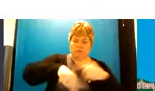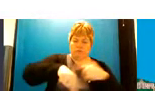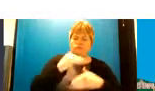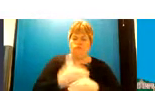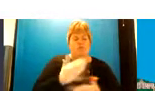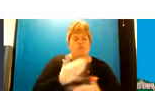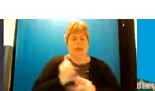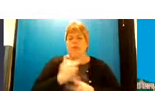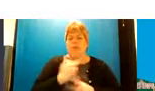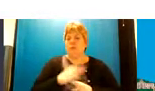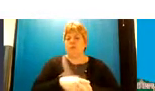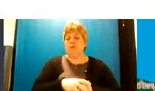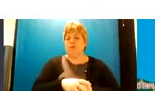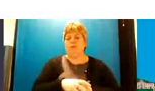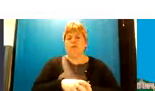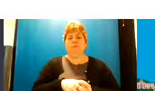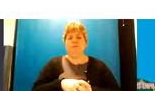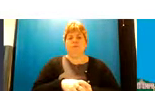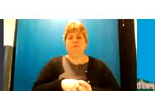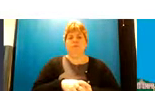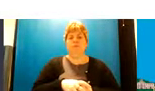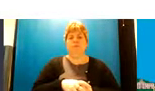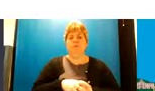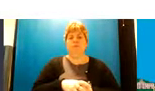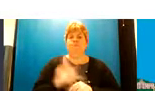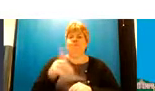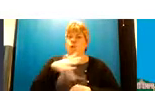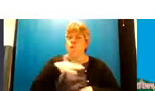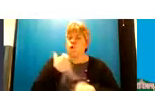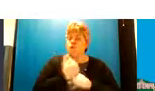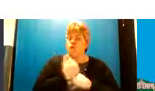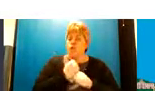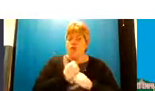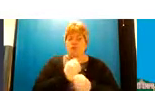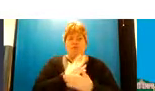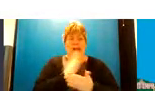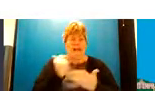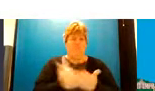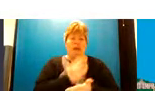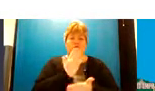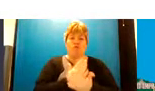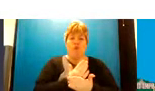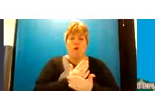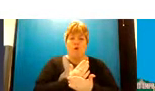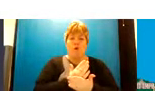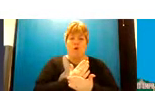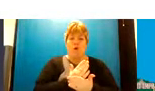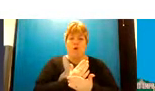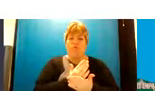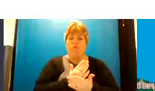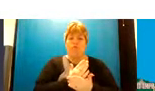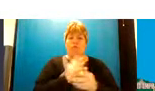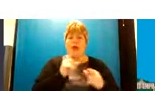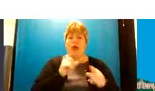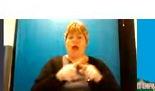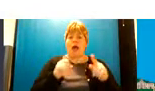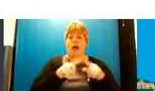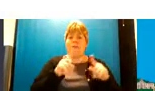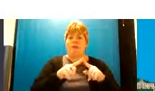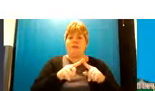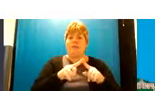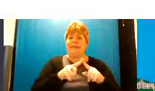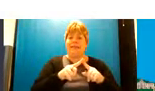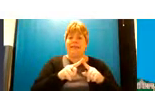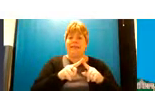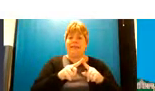crucial and what we want to do is ensure that um it's very much a multi-agency approach it's